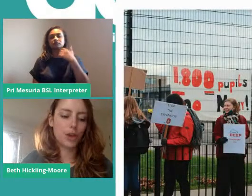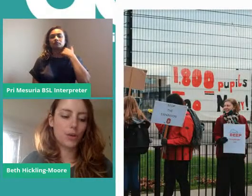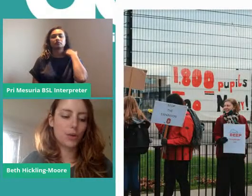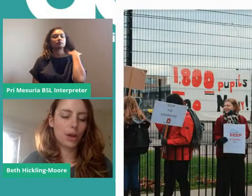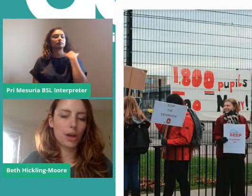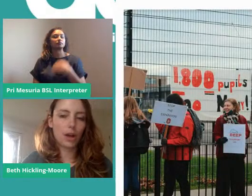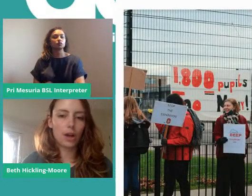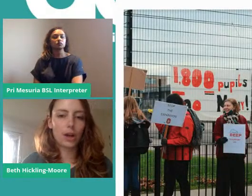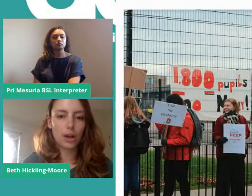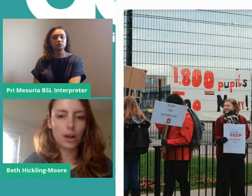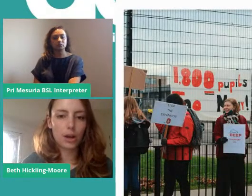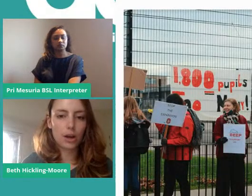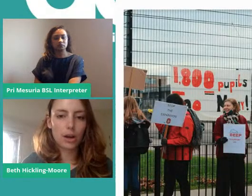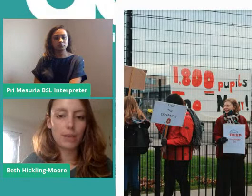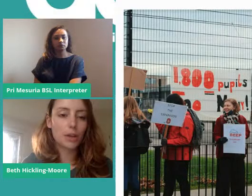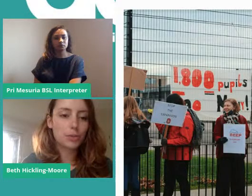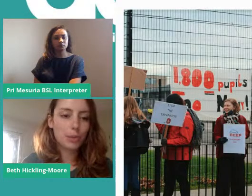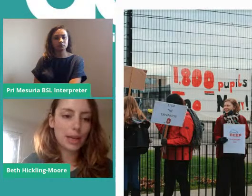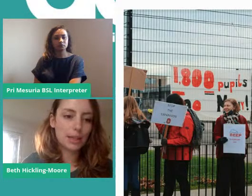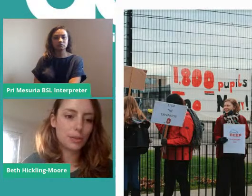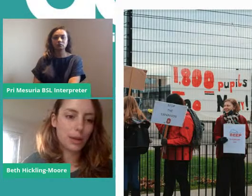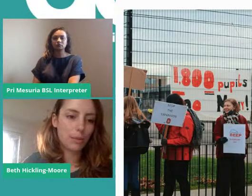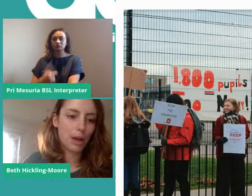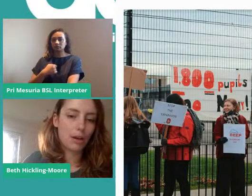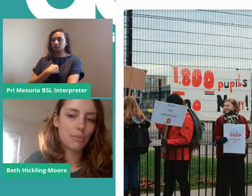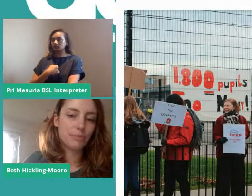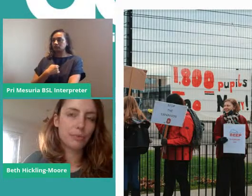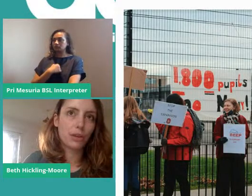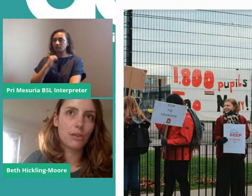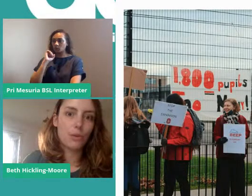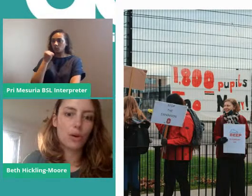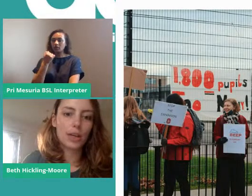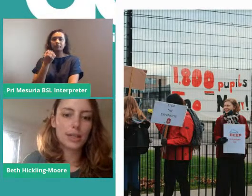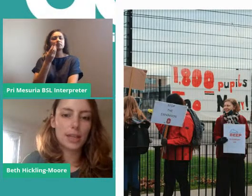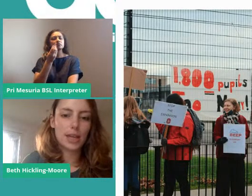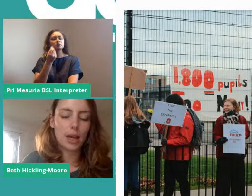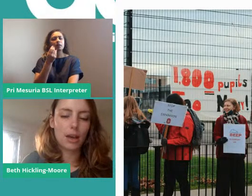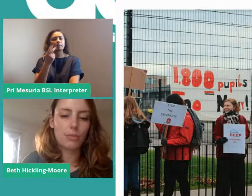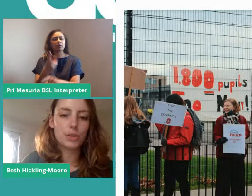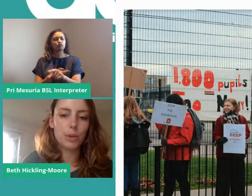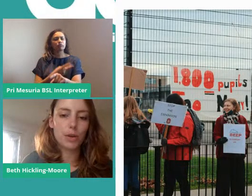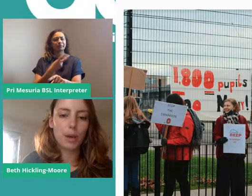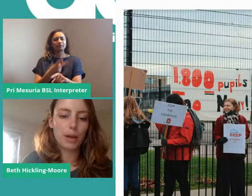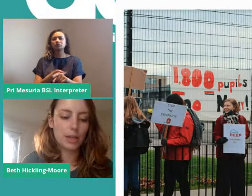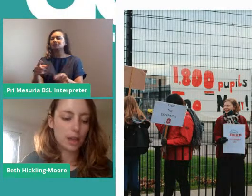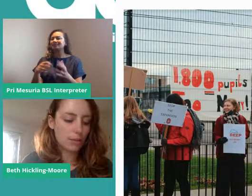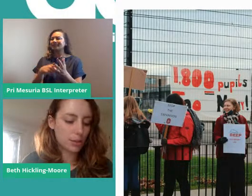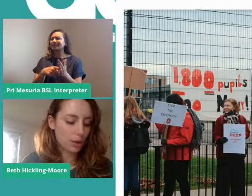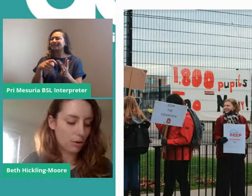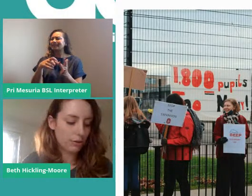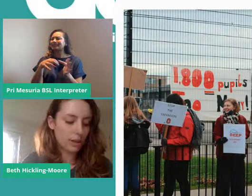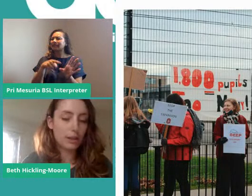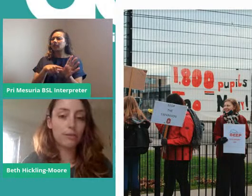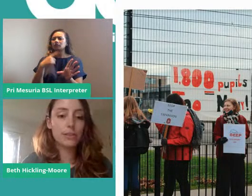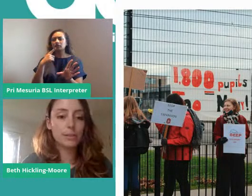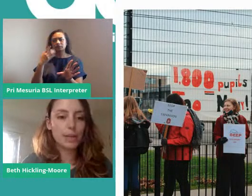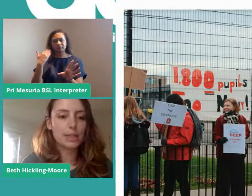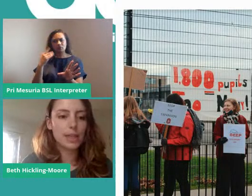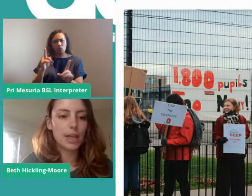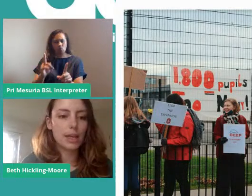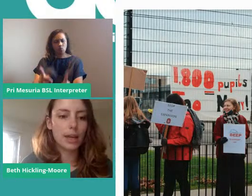So I am going to repeat a little bit of what Kitty spoke about in terms of